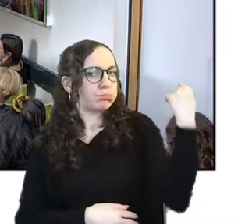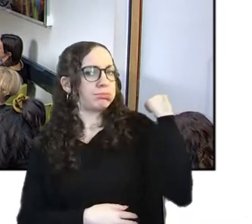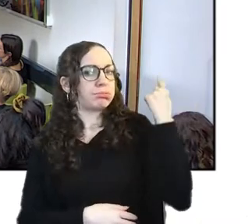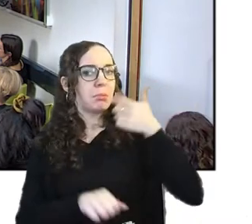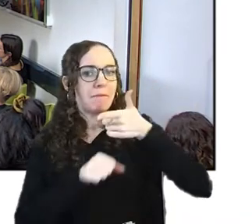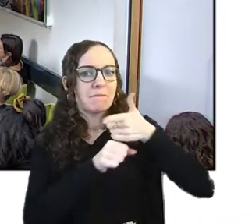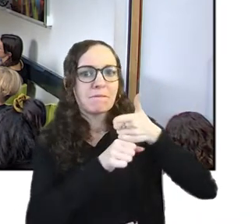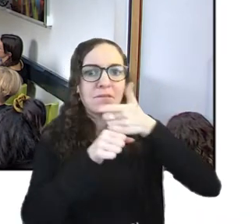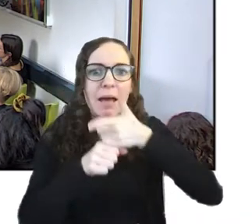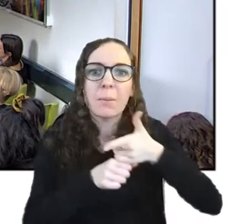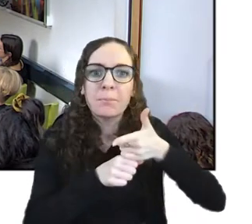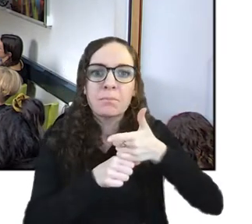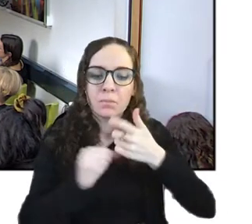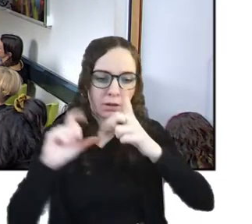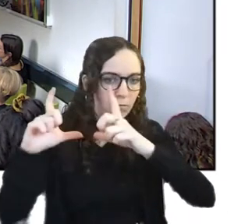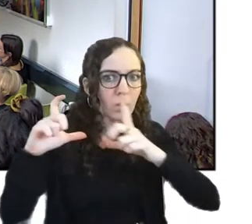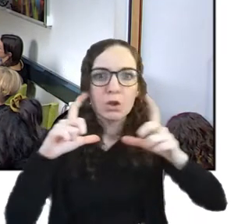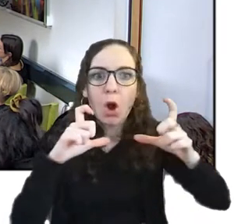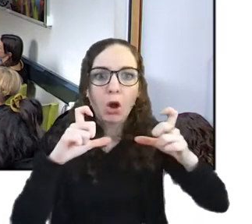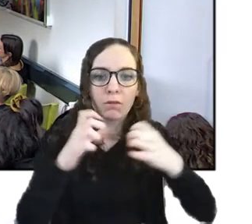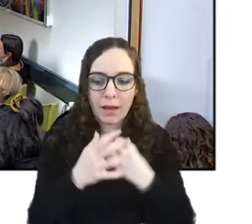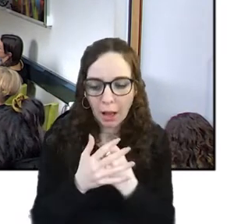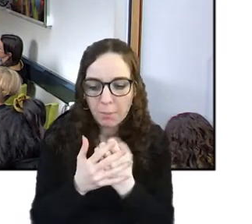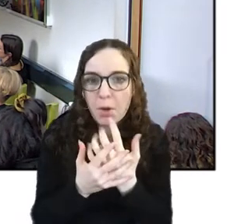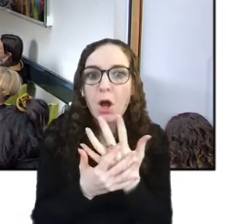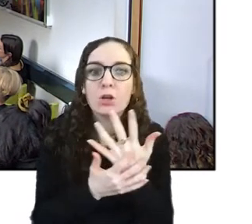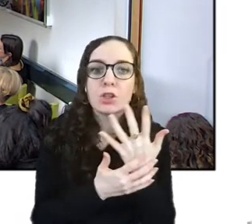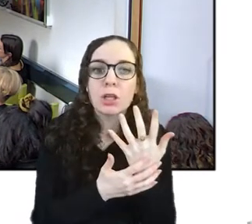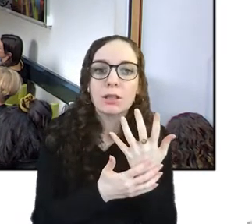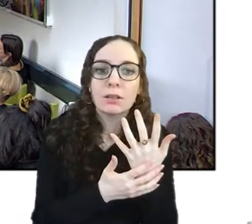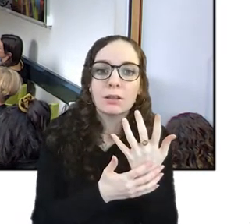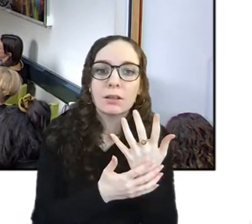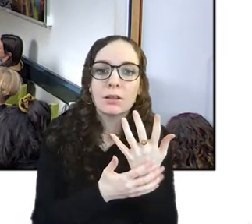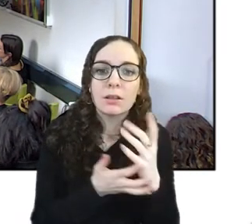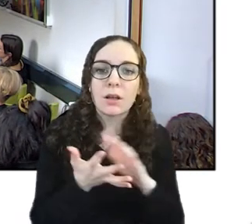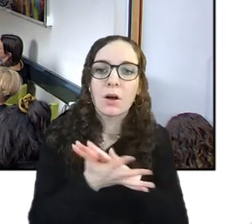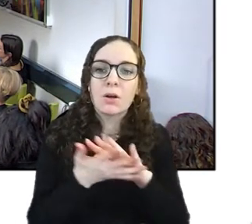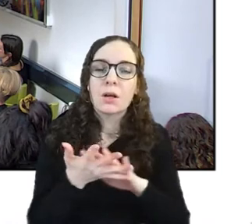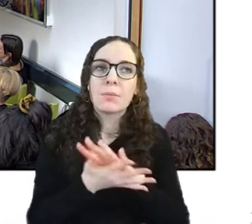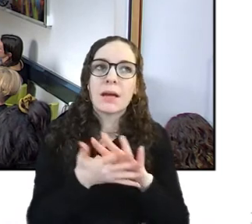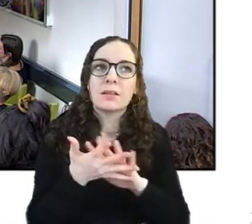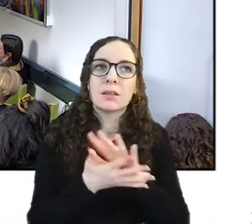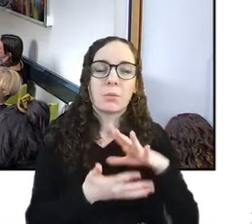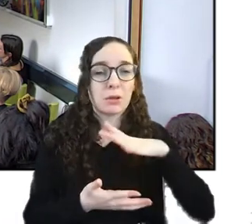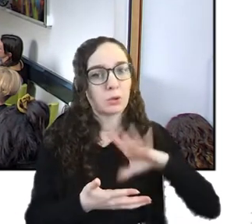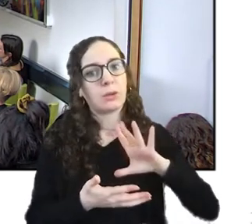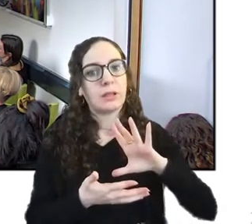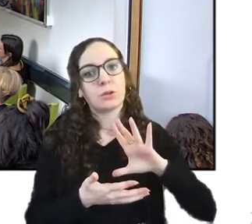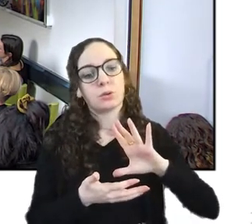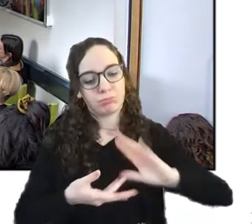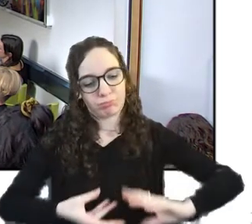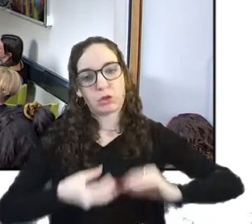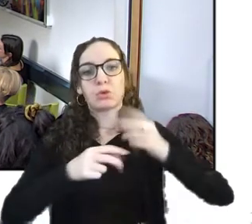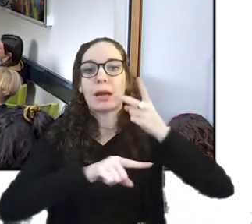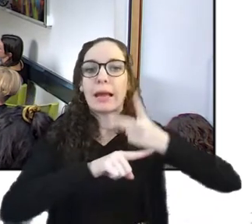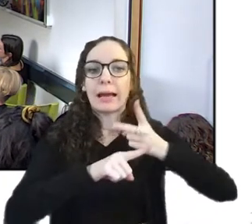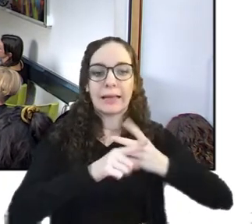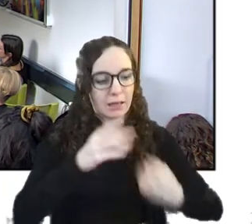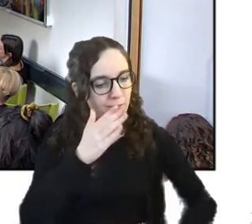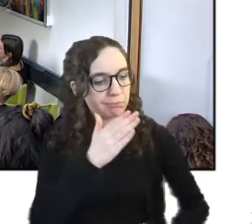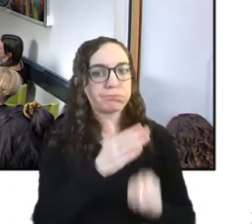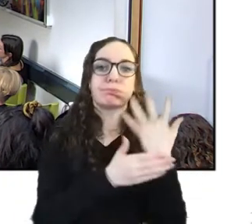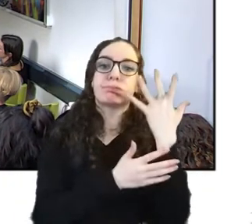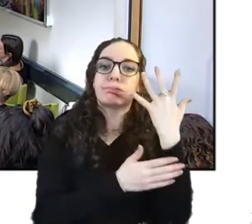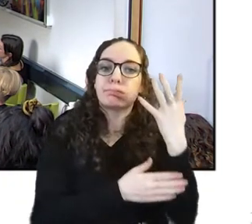emerging at a certain point so it's not like we don't necessarily need to reinvent the will like there's always been this kind of preservation